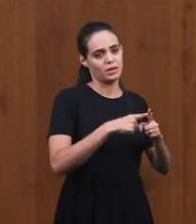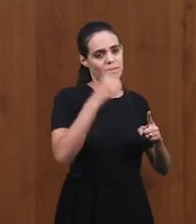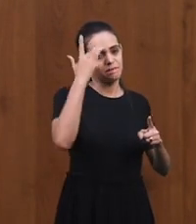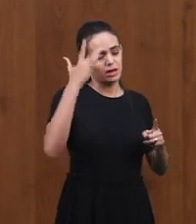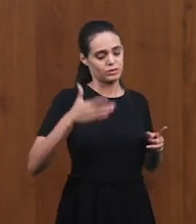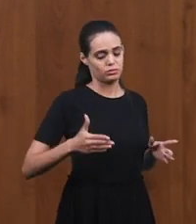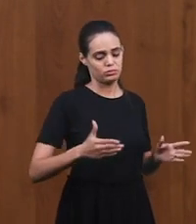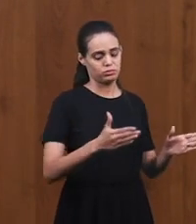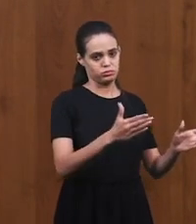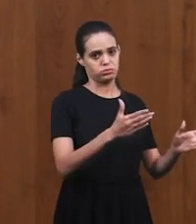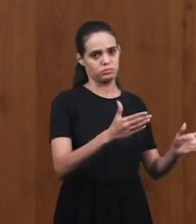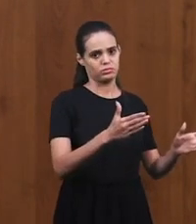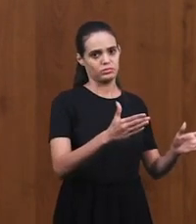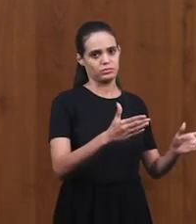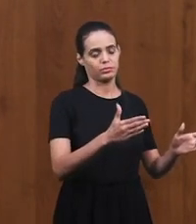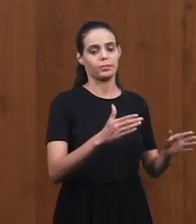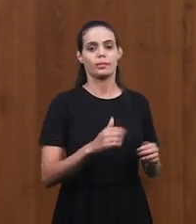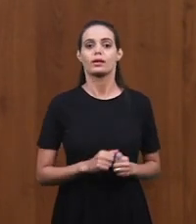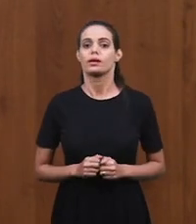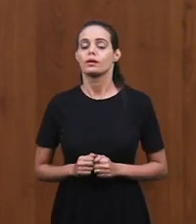gives us a